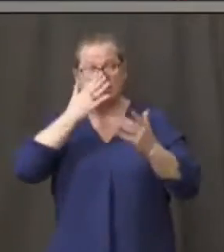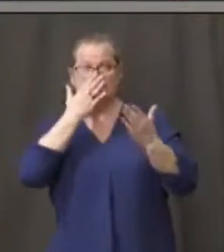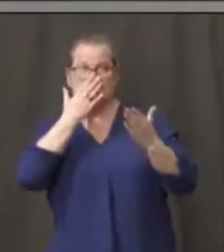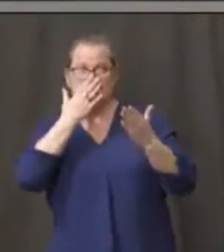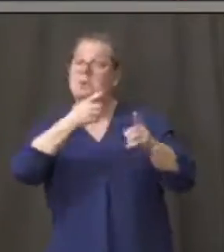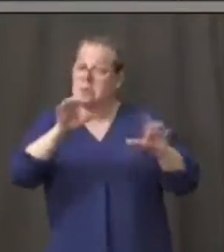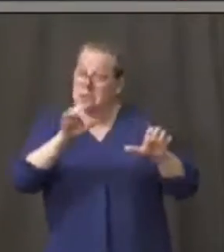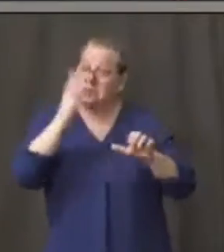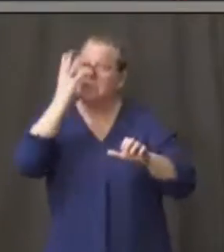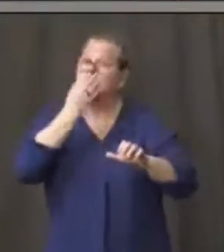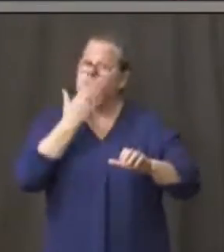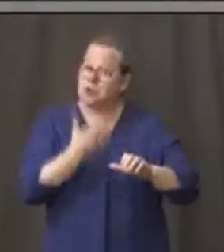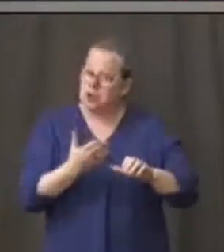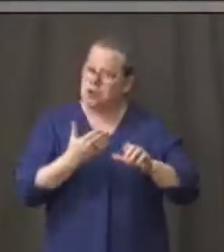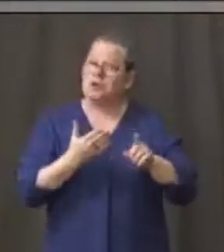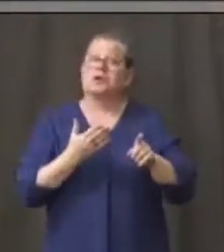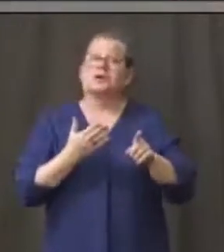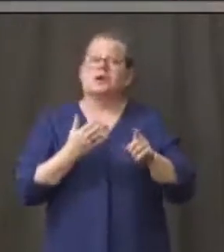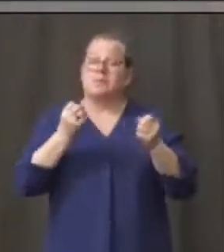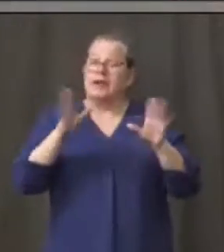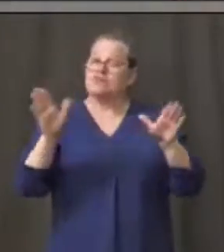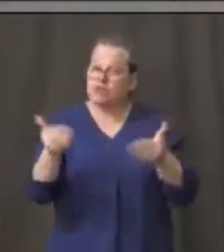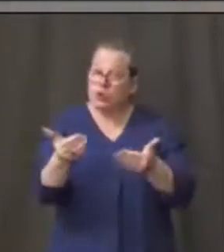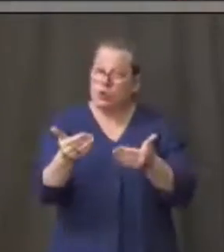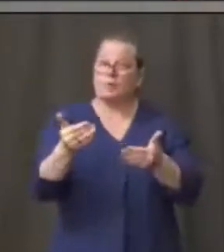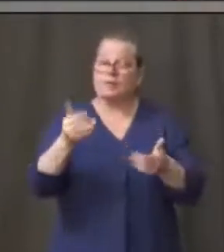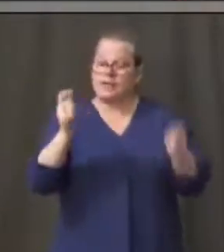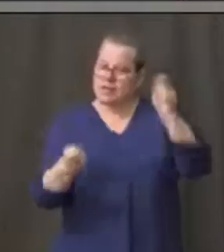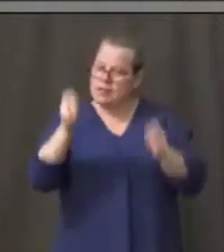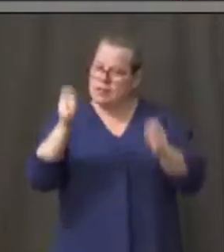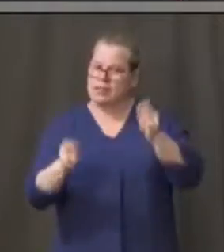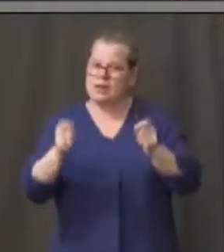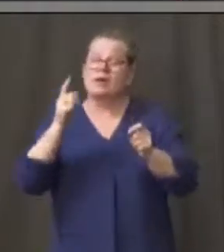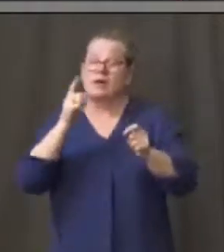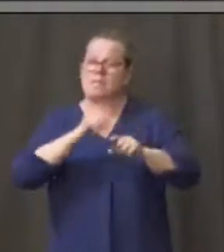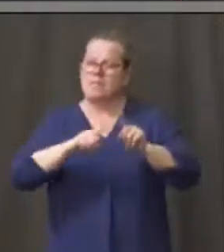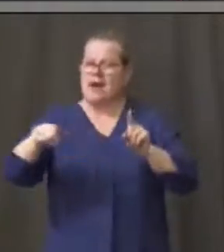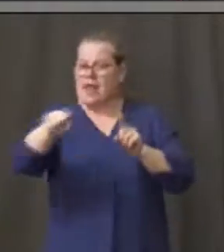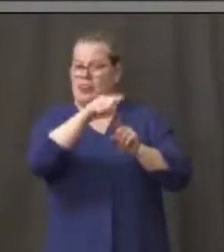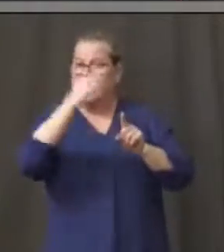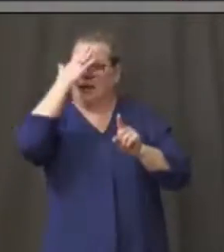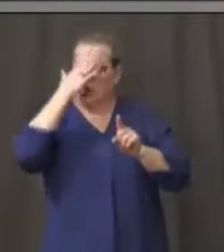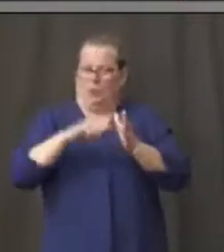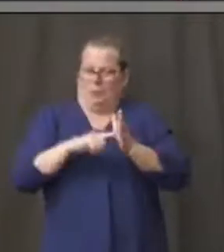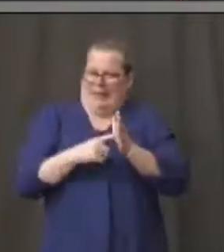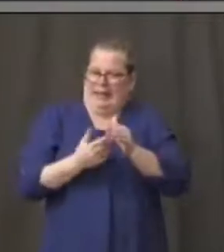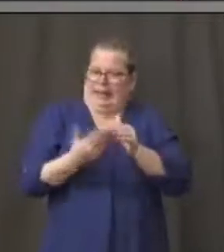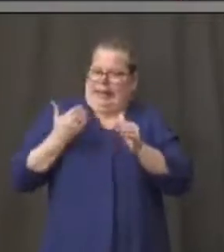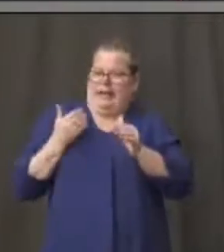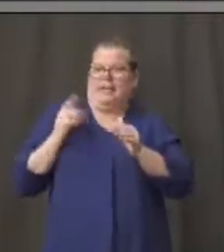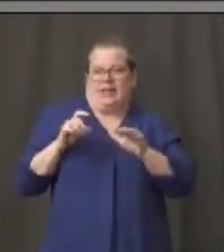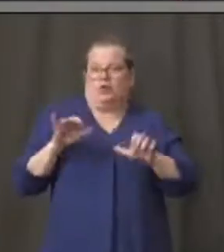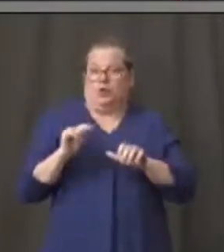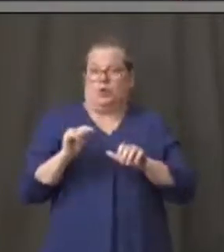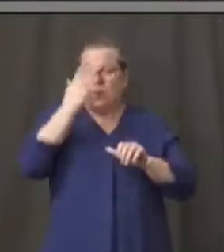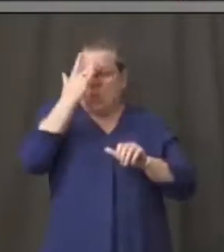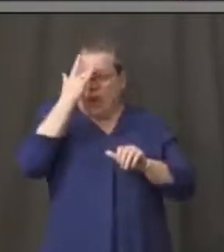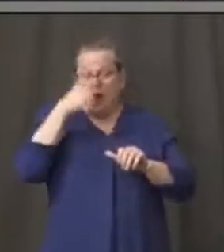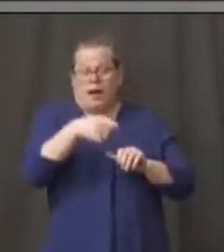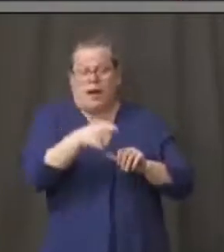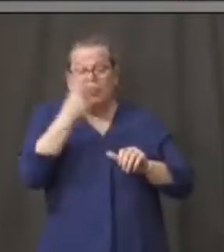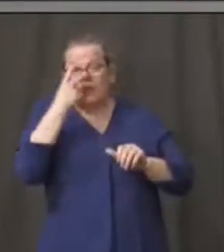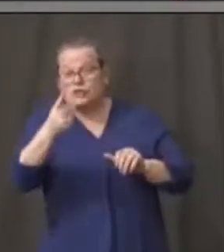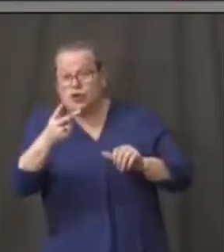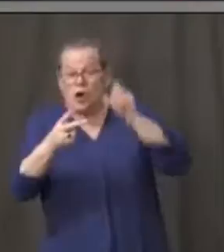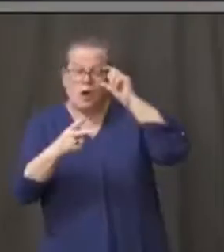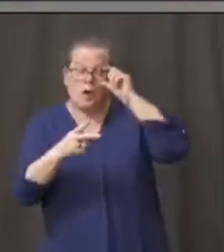They've repurposed a lot of rooms, but they knew they had to do this early on because they saw what was happening. Norwalk